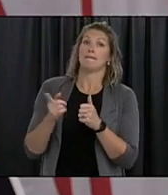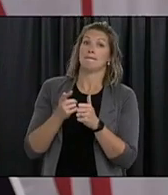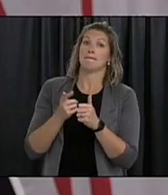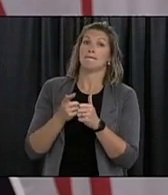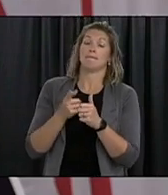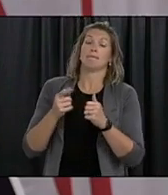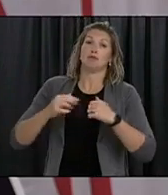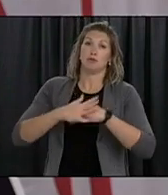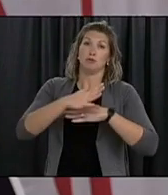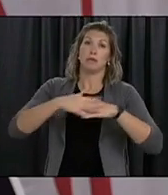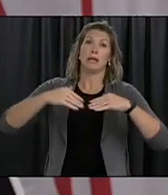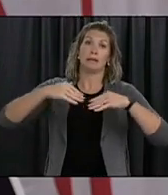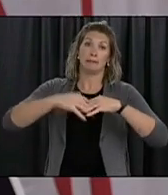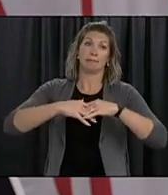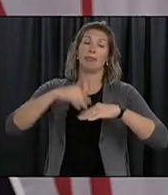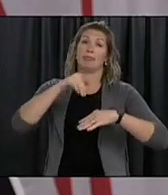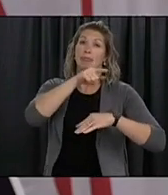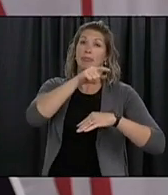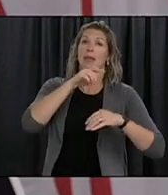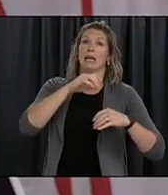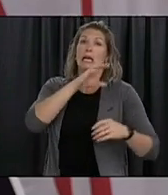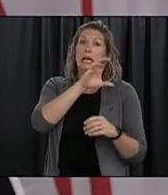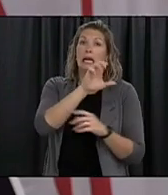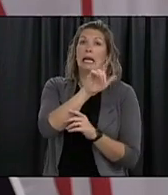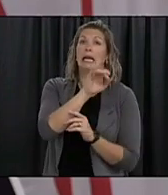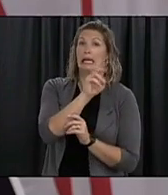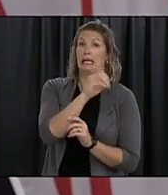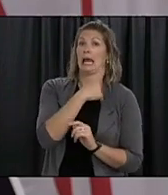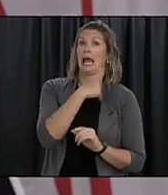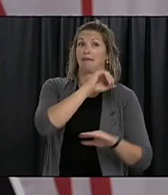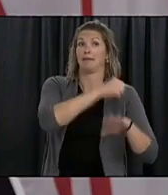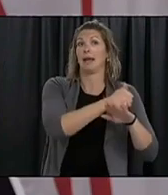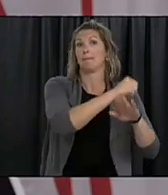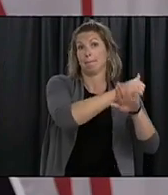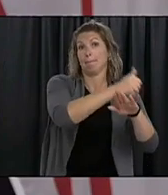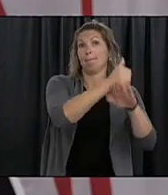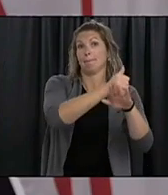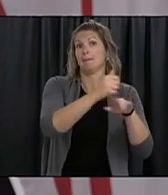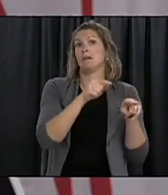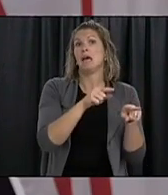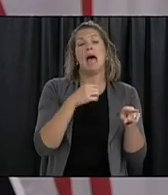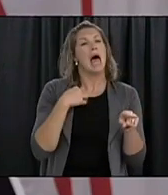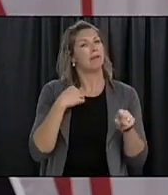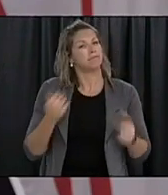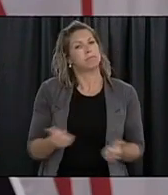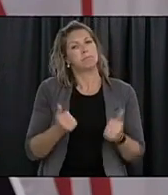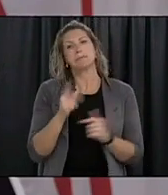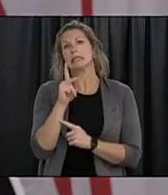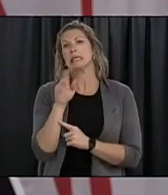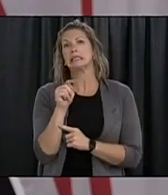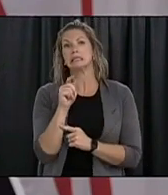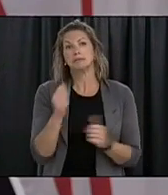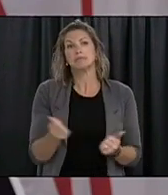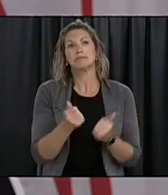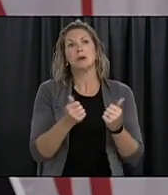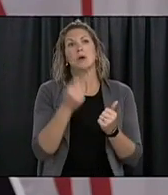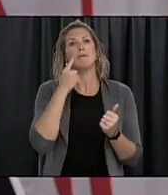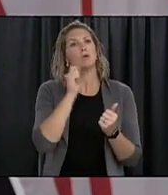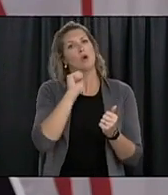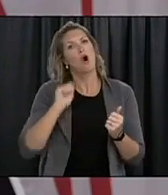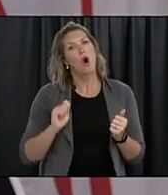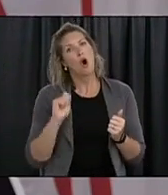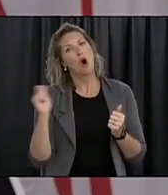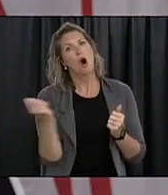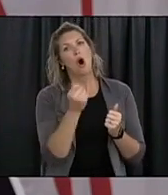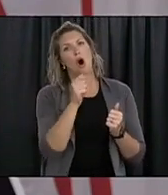additional test kits and equipment for Happy Valley Goose Bay and the north coast.